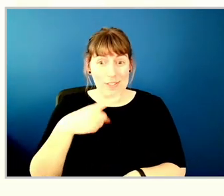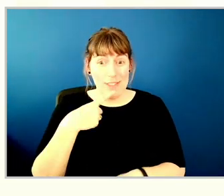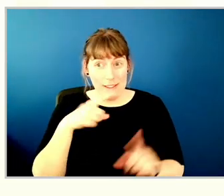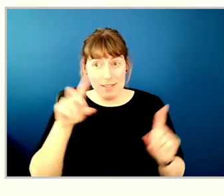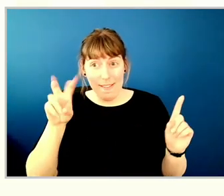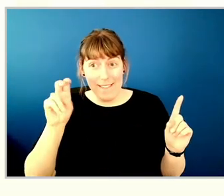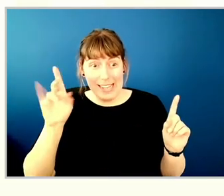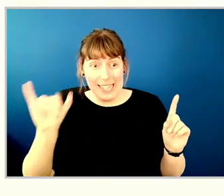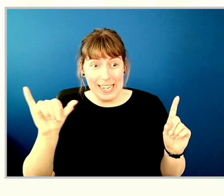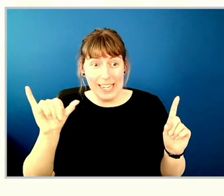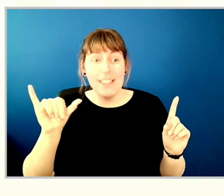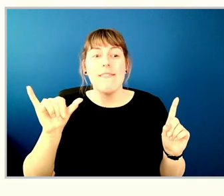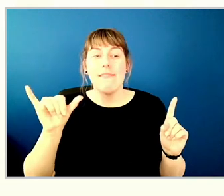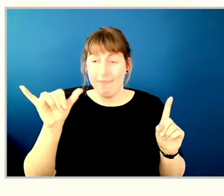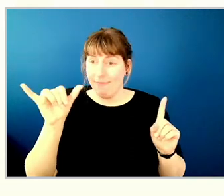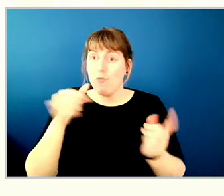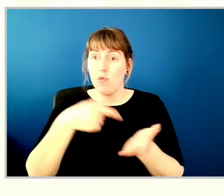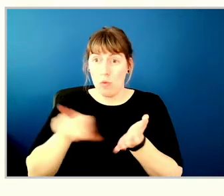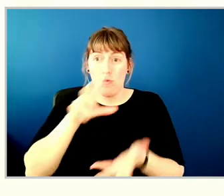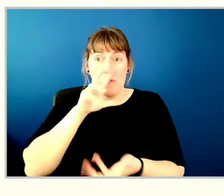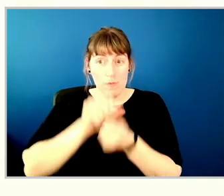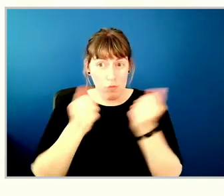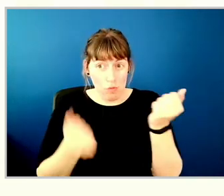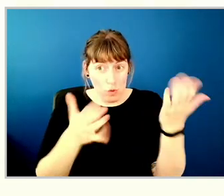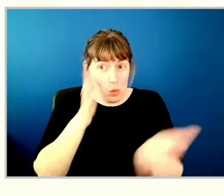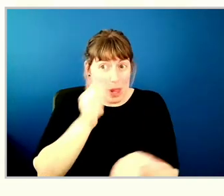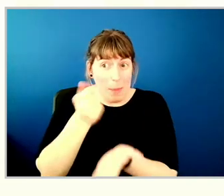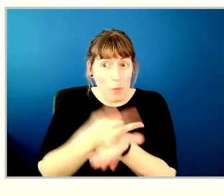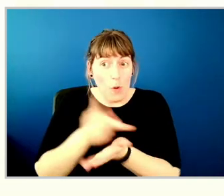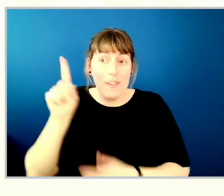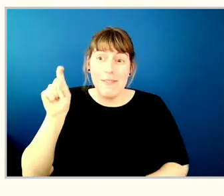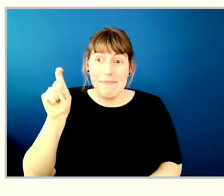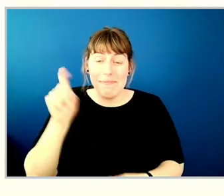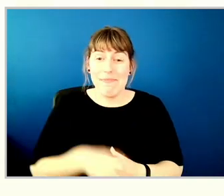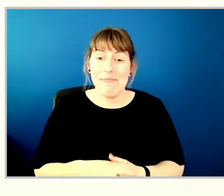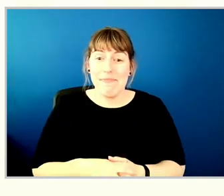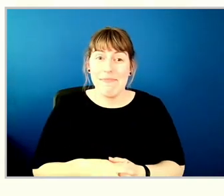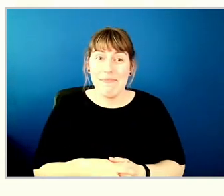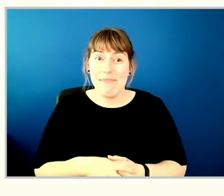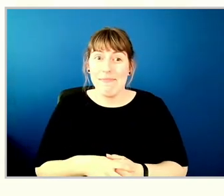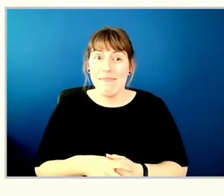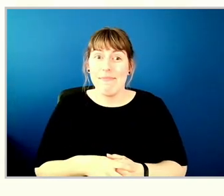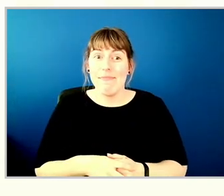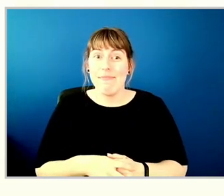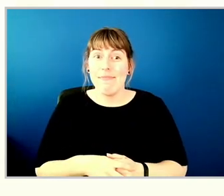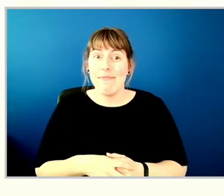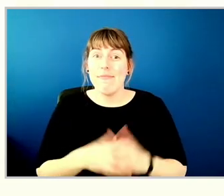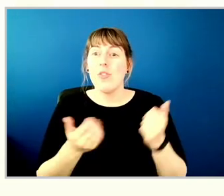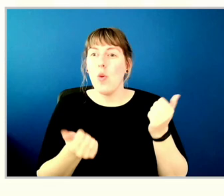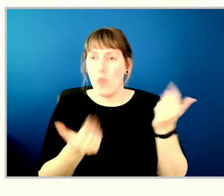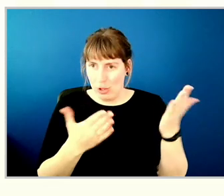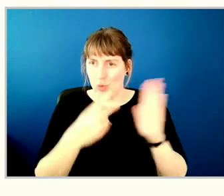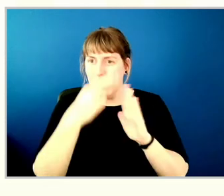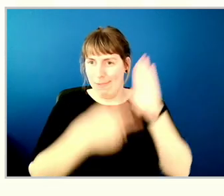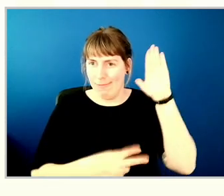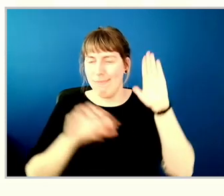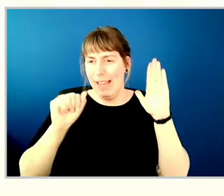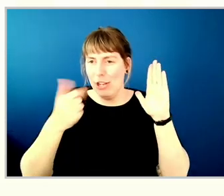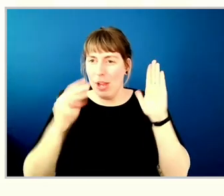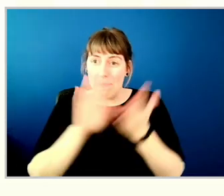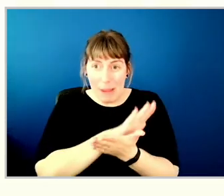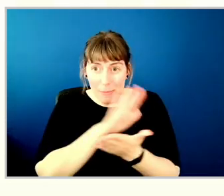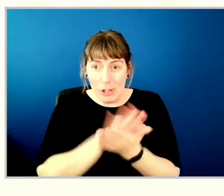City Board of Directors remuneration resolution be approved? Once again, the resolution is in your AGM package.